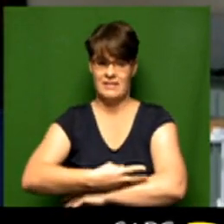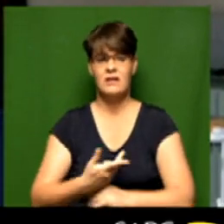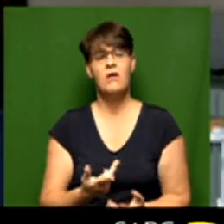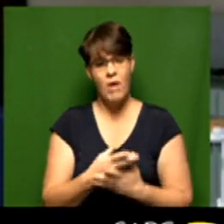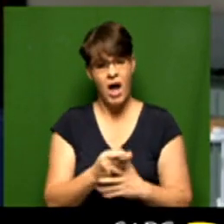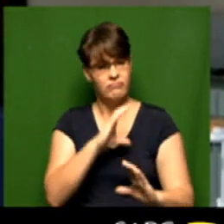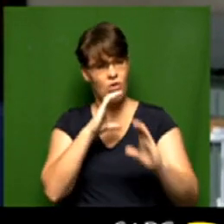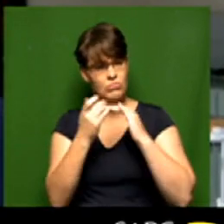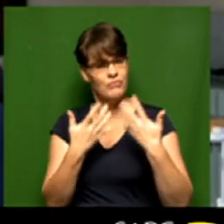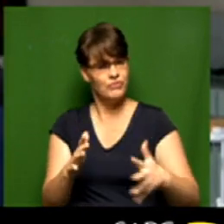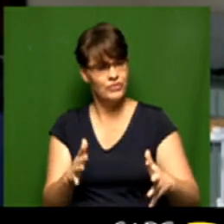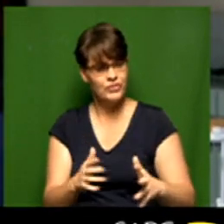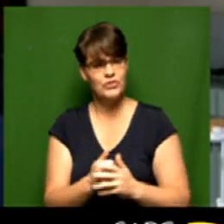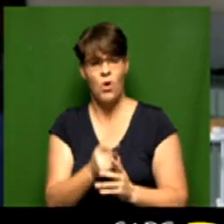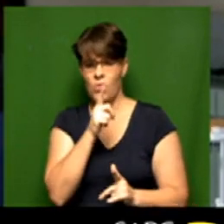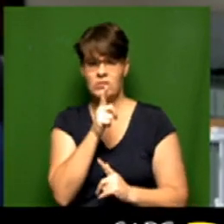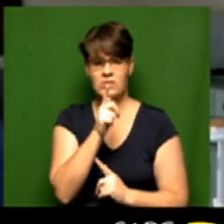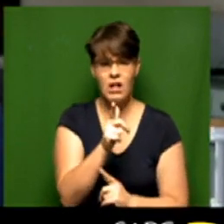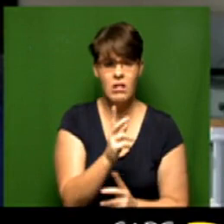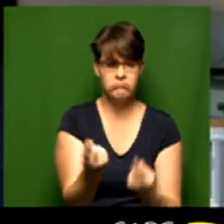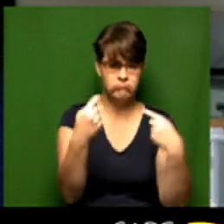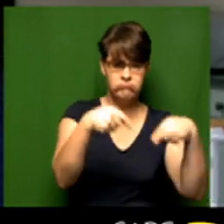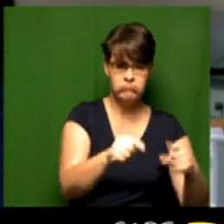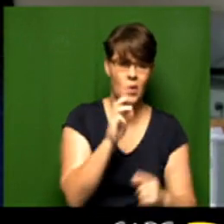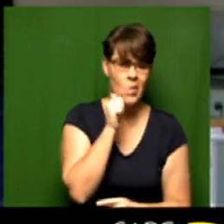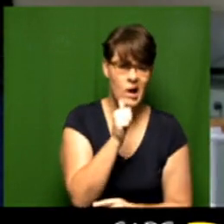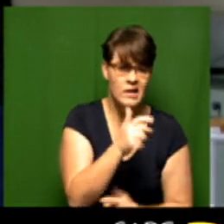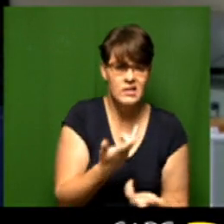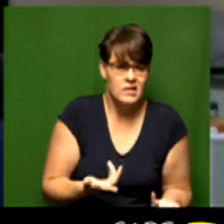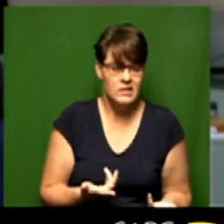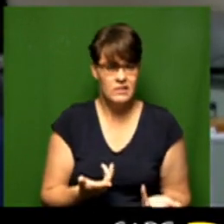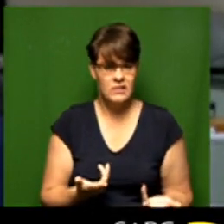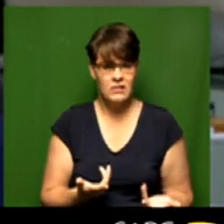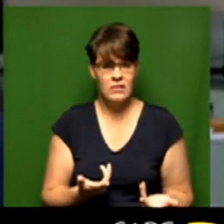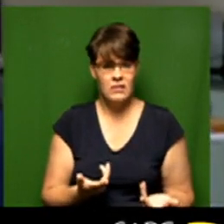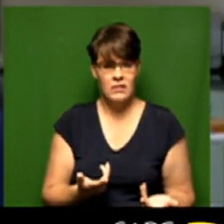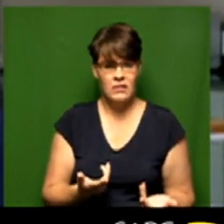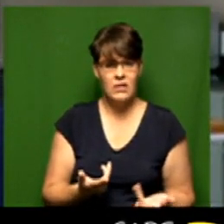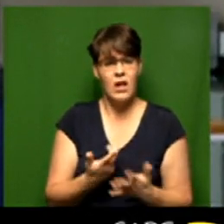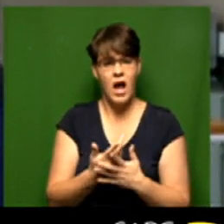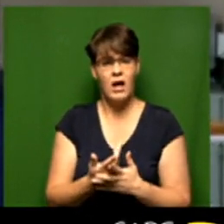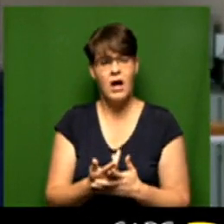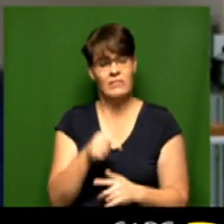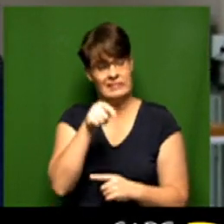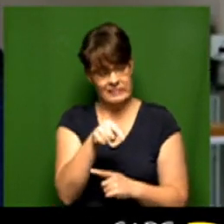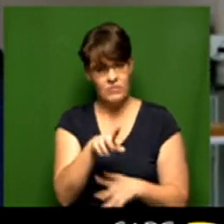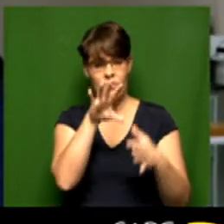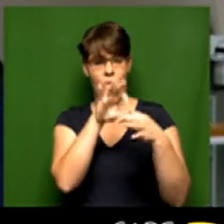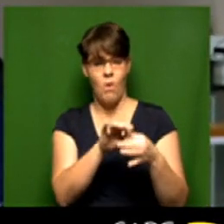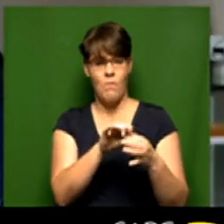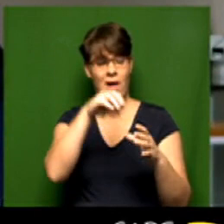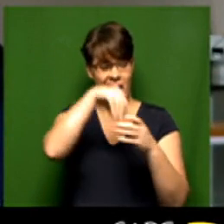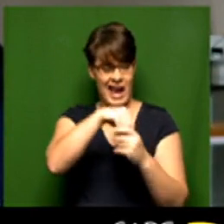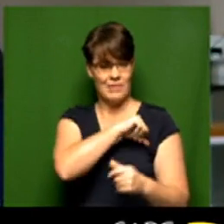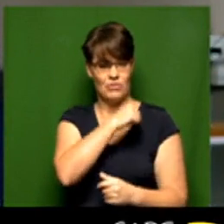they corresponded with the rule or told you when they will be coming out to the home as we know it has been earmarked as one of the homes in the